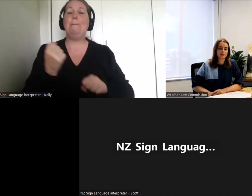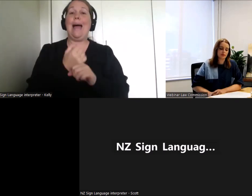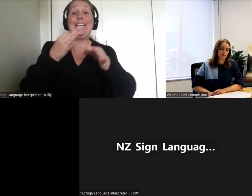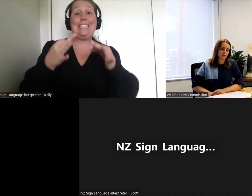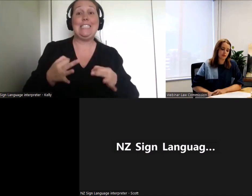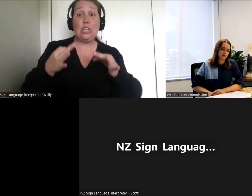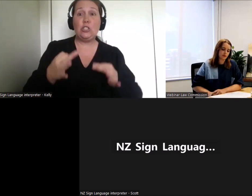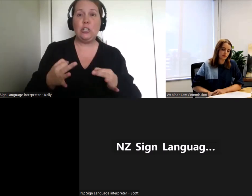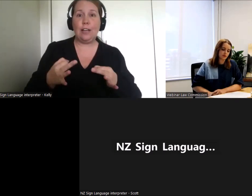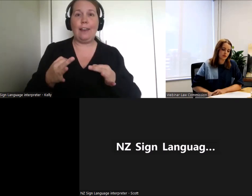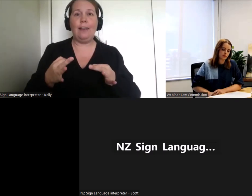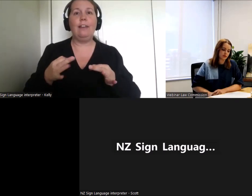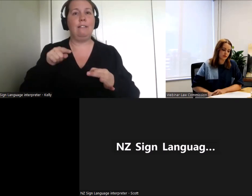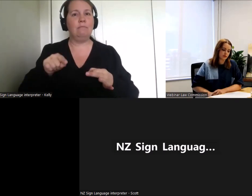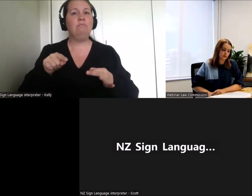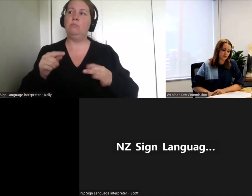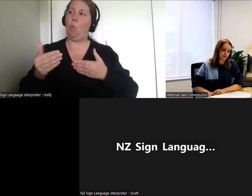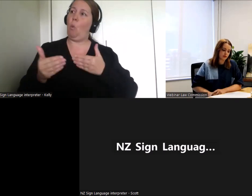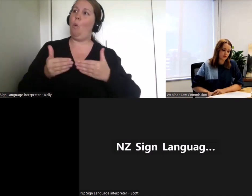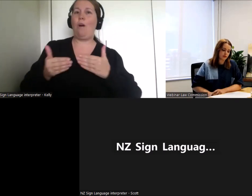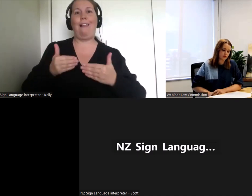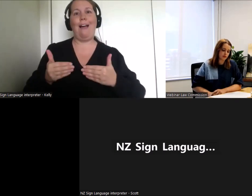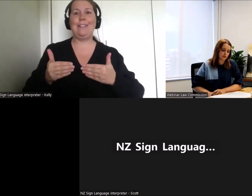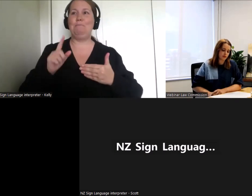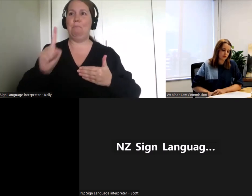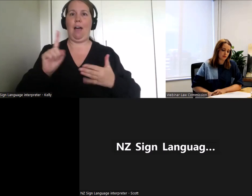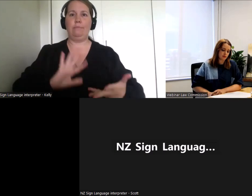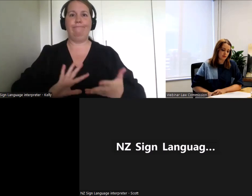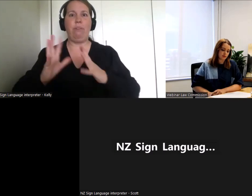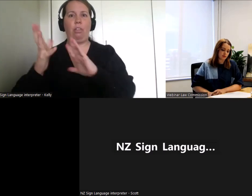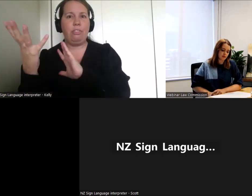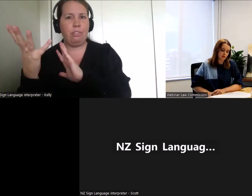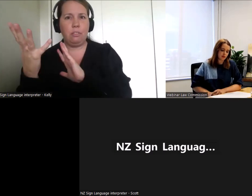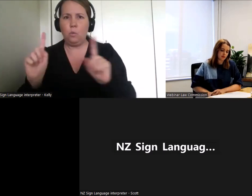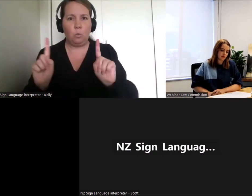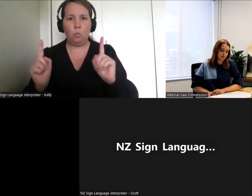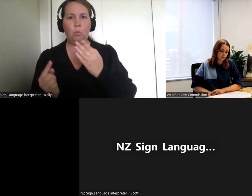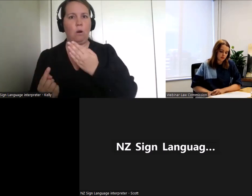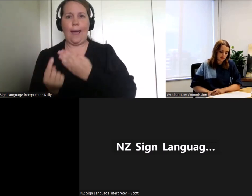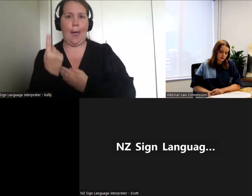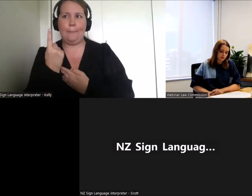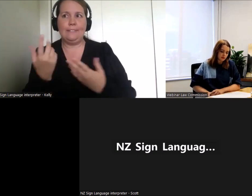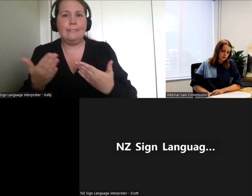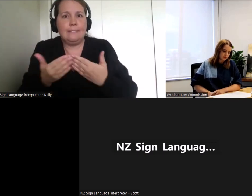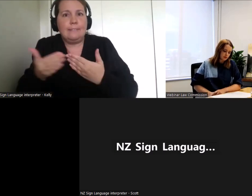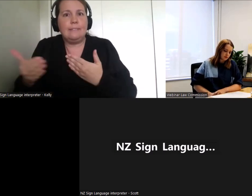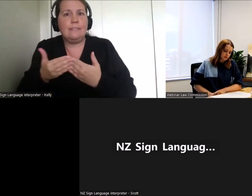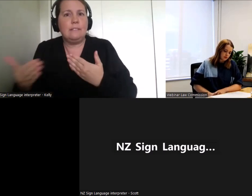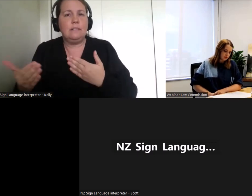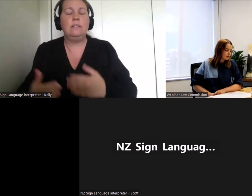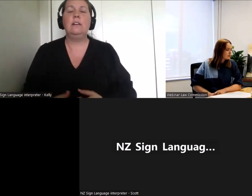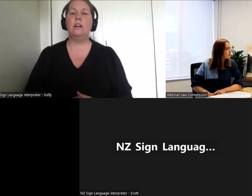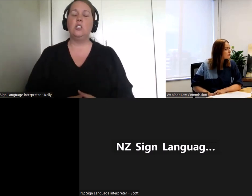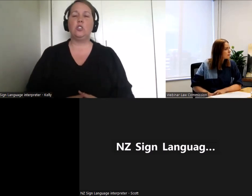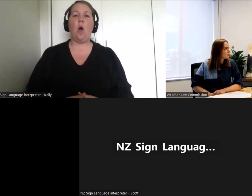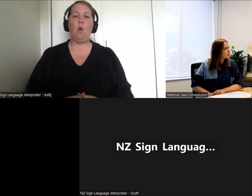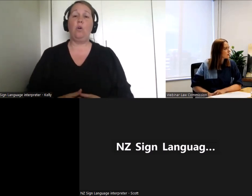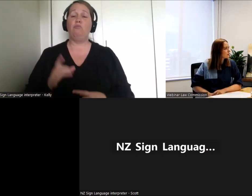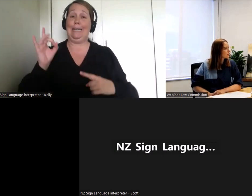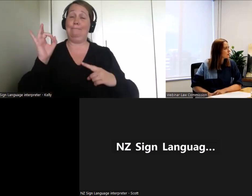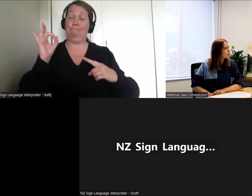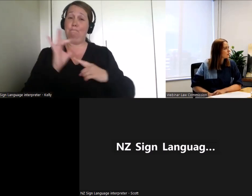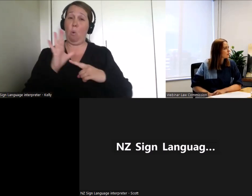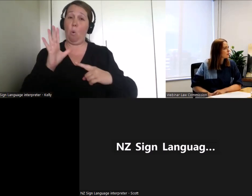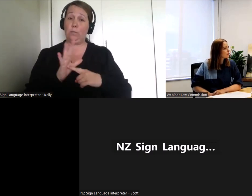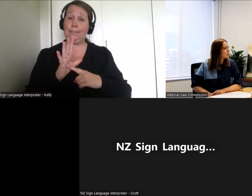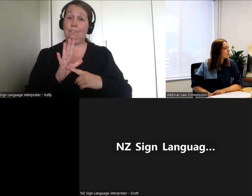As I mentioned at the outset, a key focus for us in this review is trying to identify how